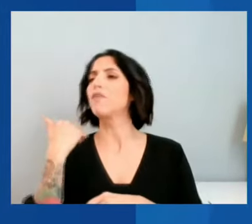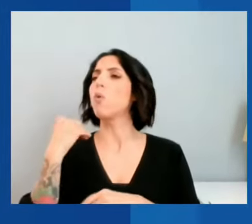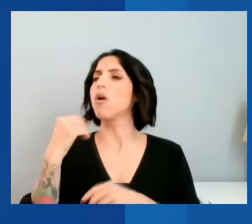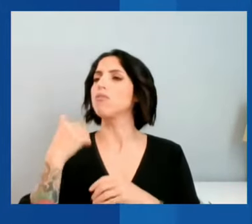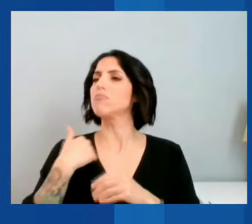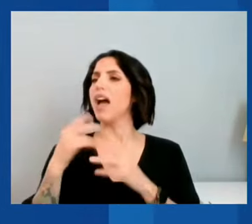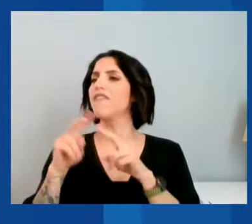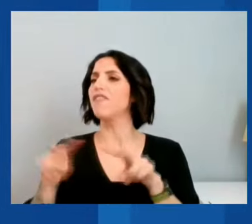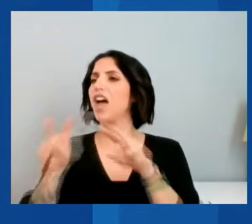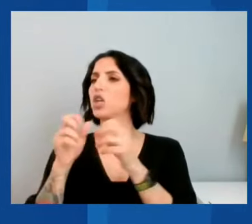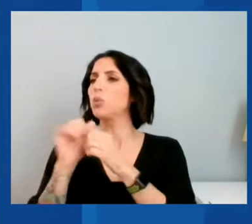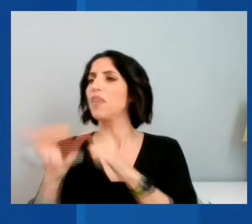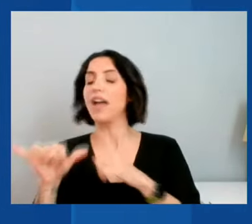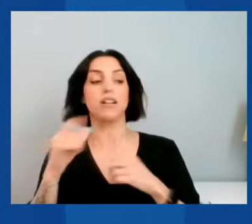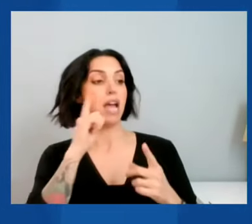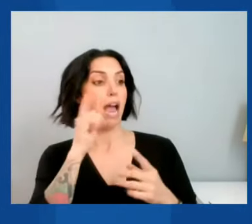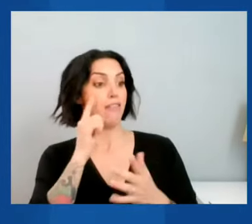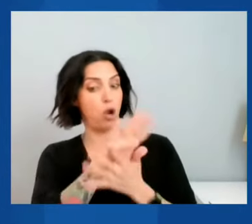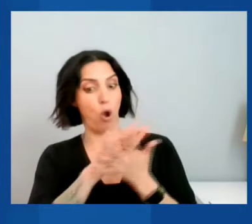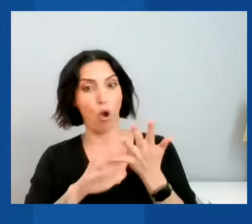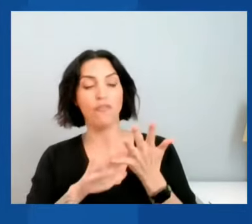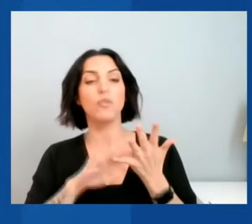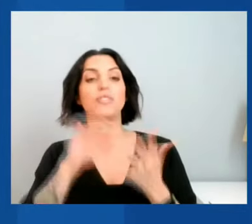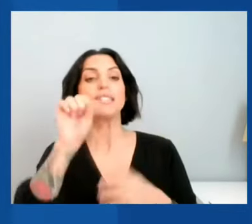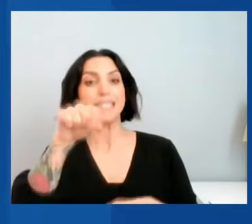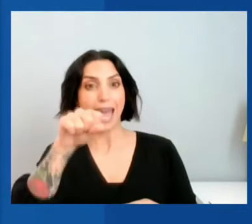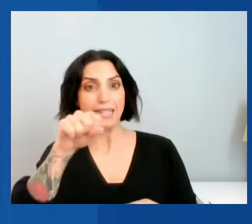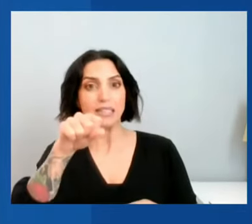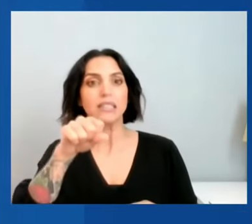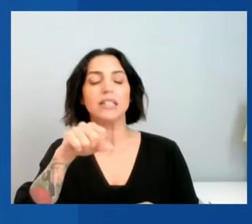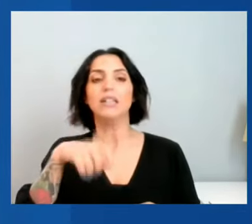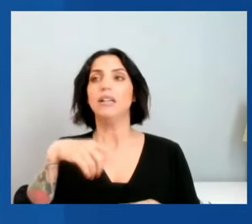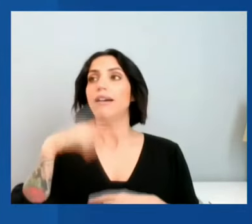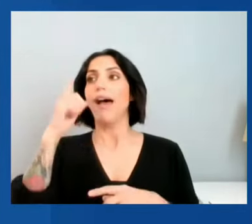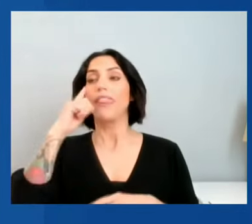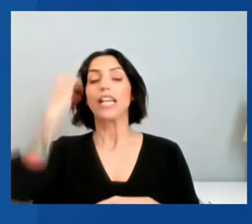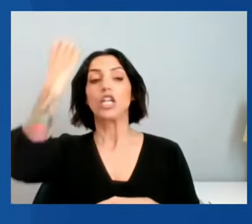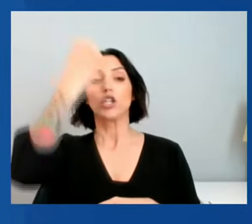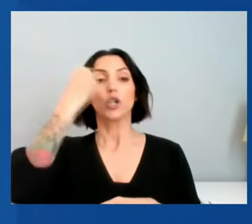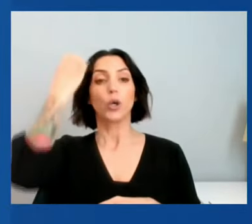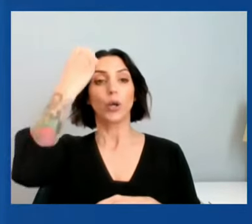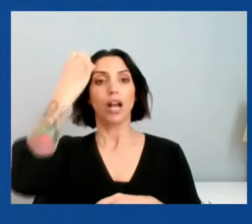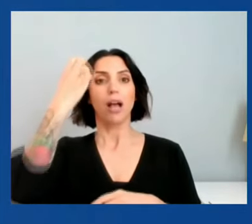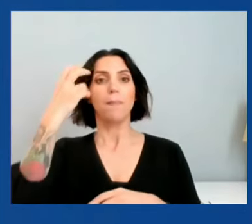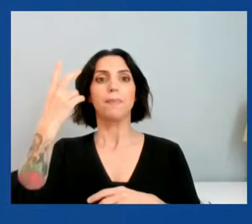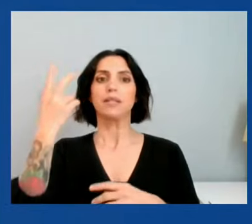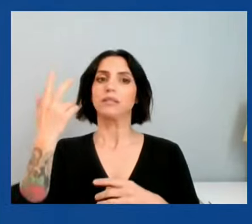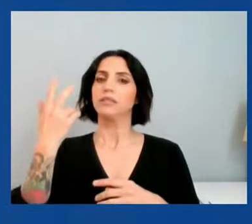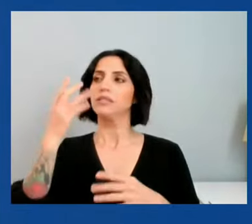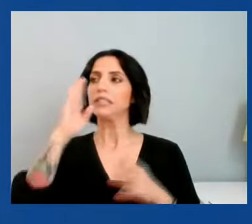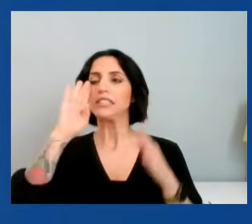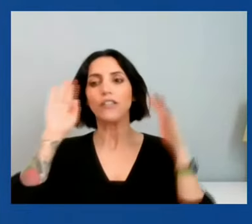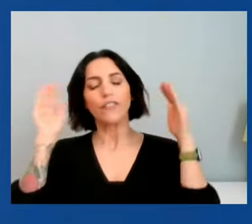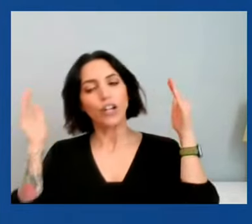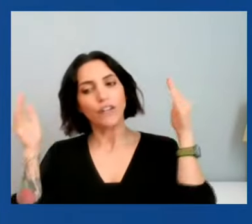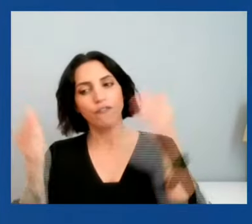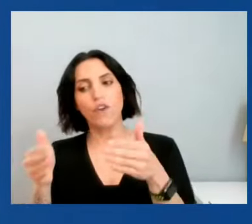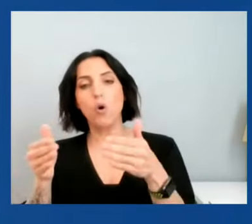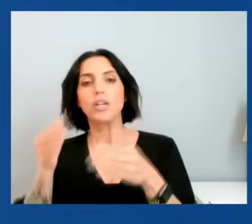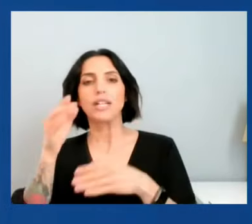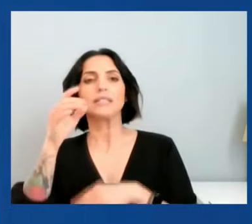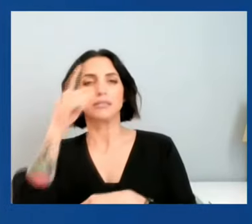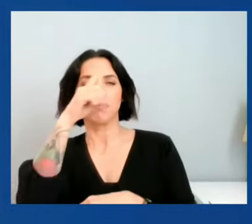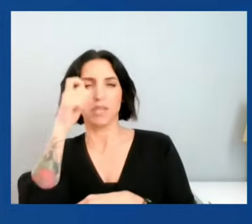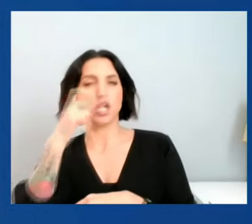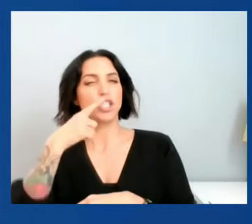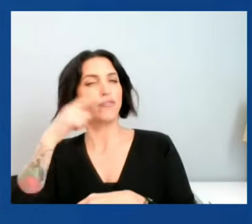I think all of those things. Yeah. I think that Europe is very heavily focused because of the Russia-Ukraine